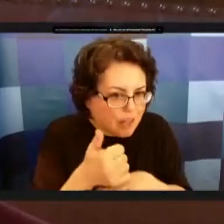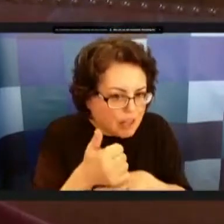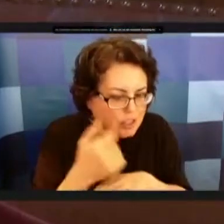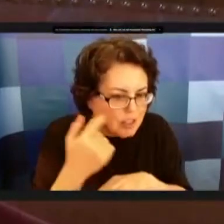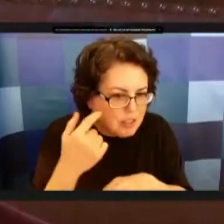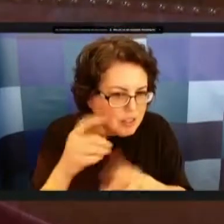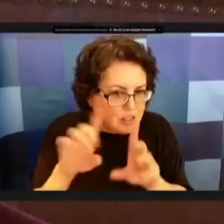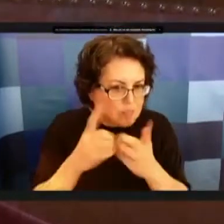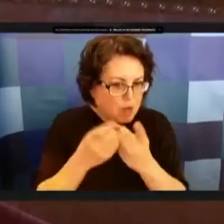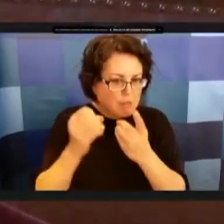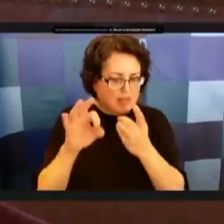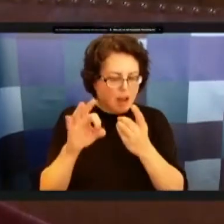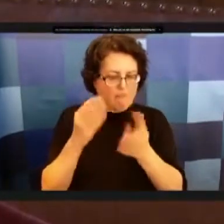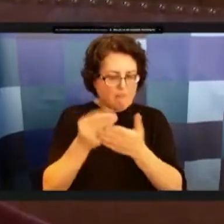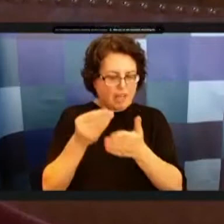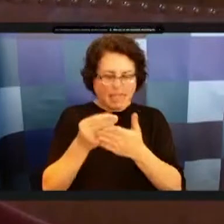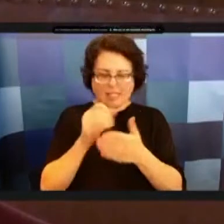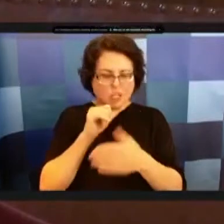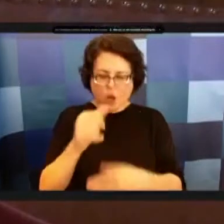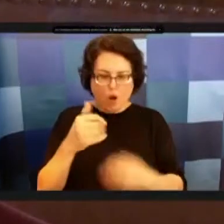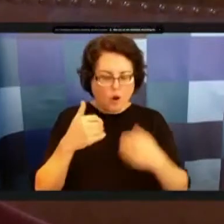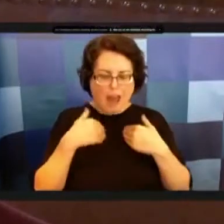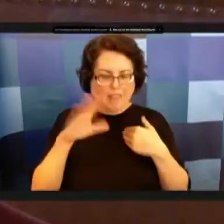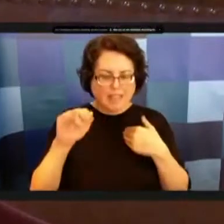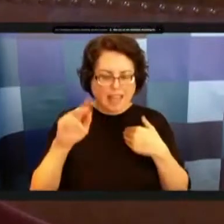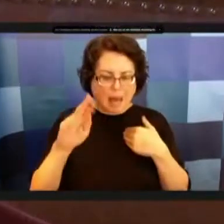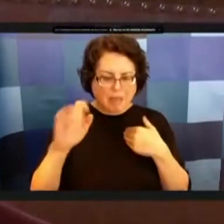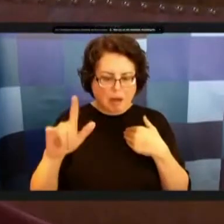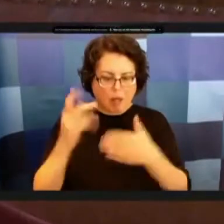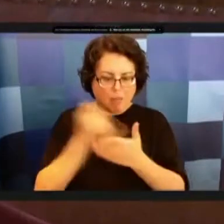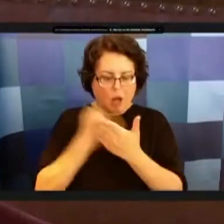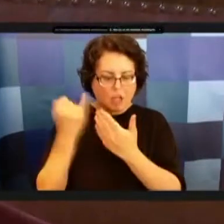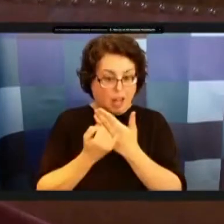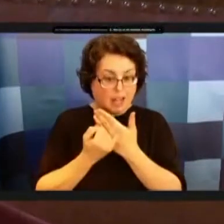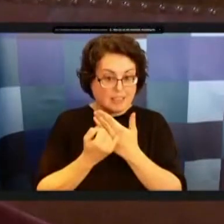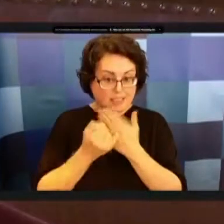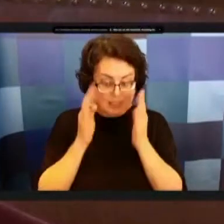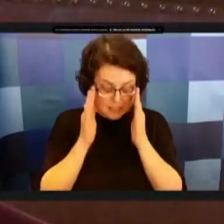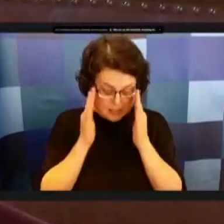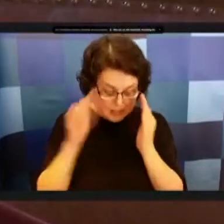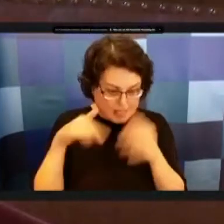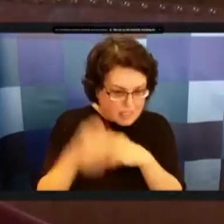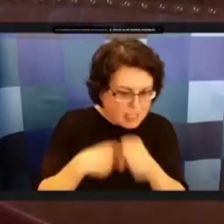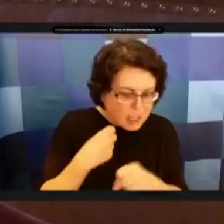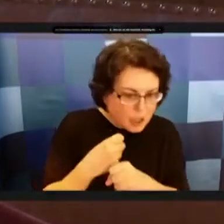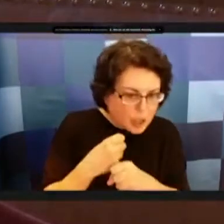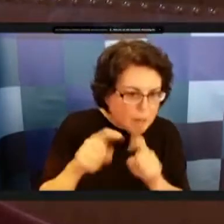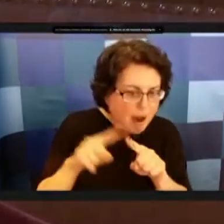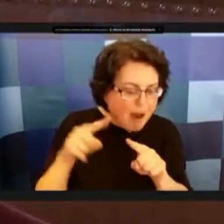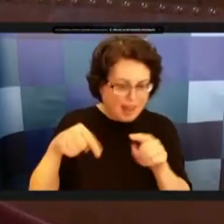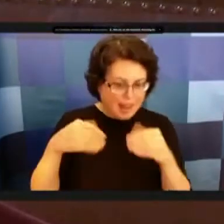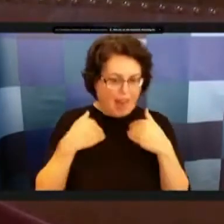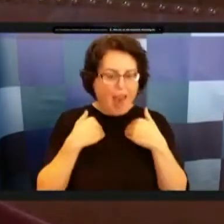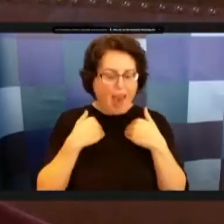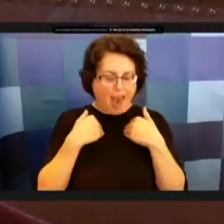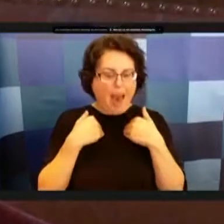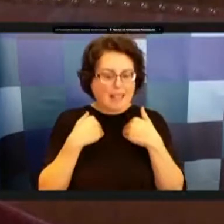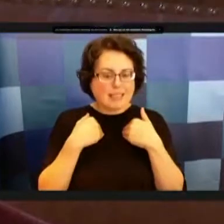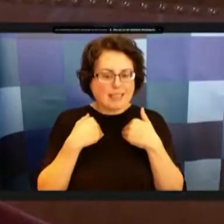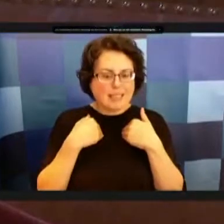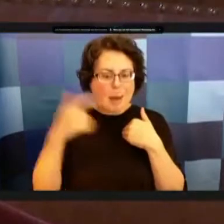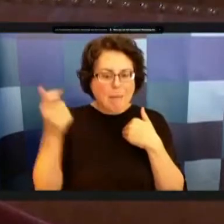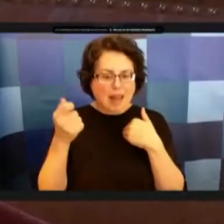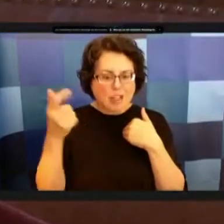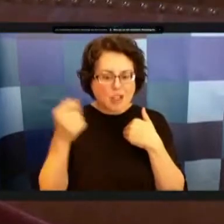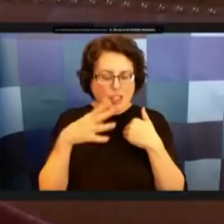uh does not have any capital projects uh this year uh but what it does have is the pension and debt